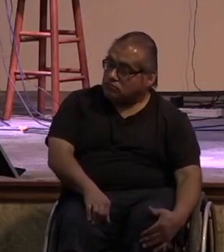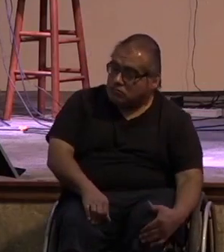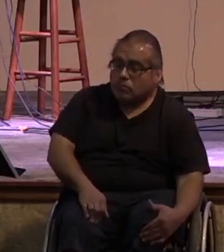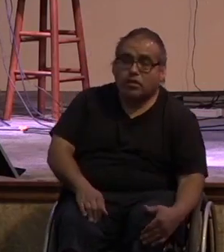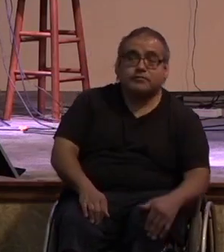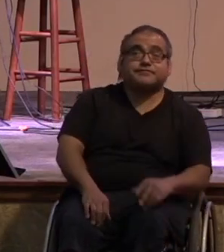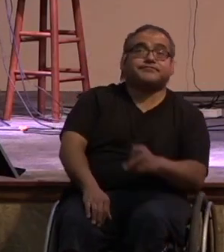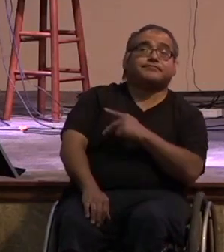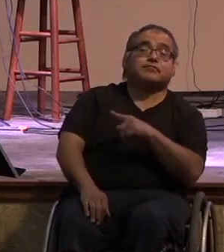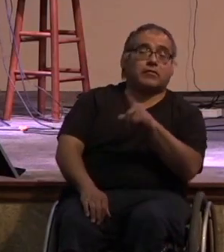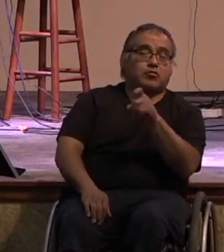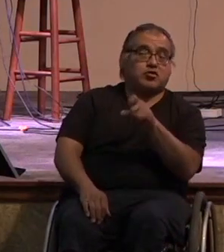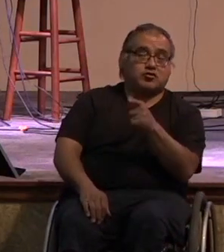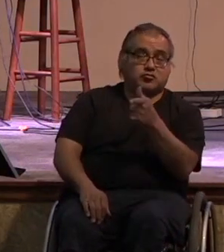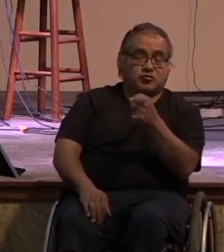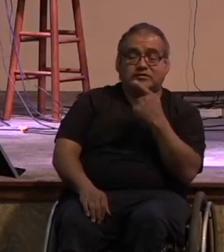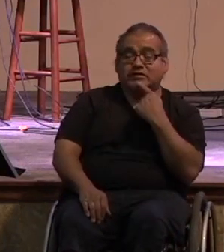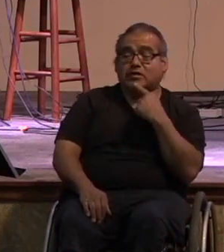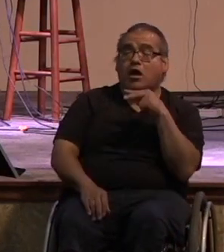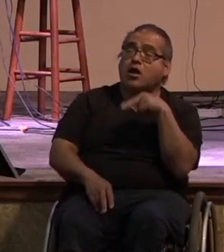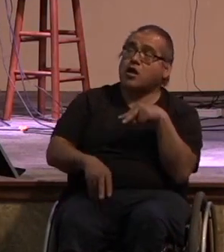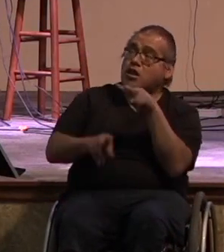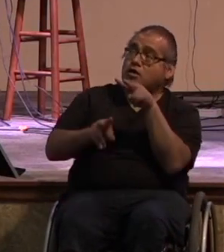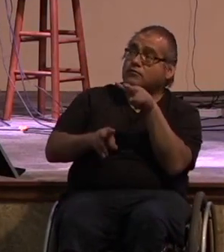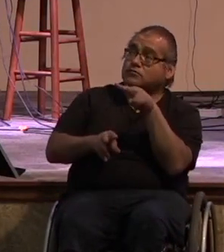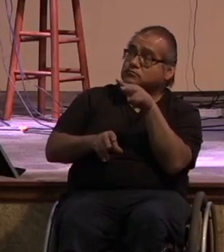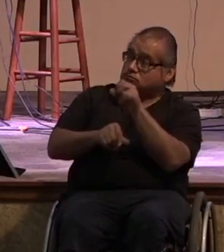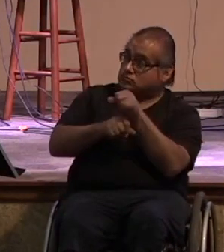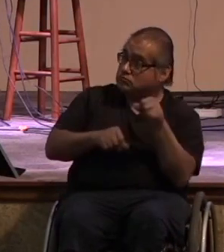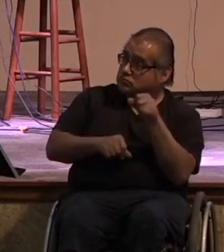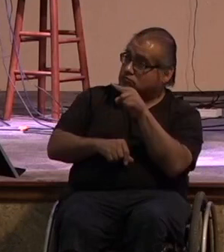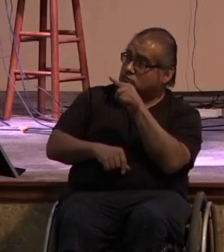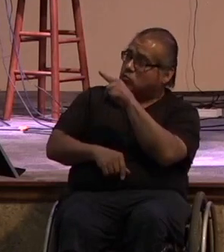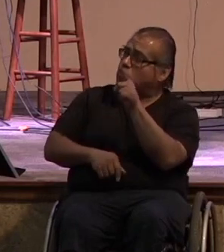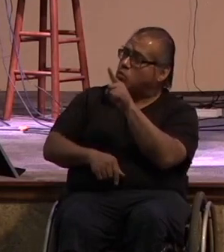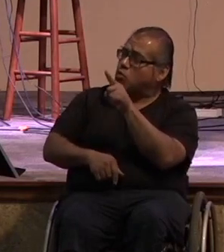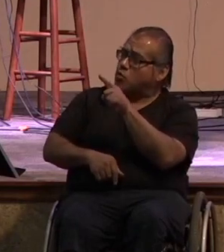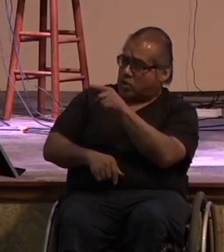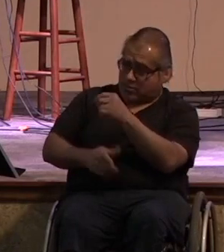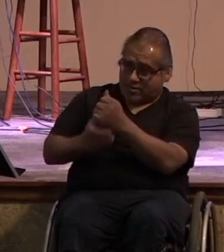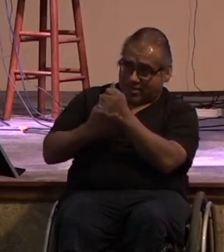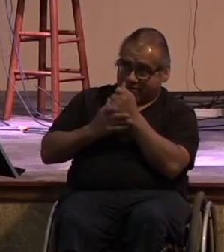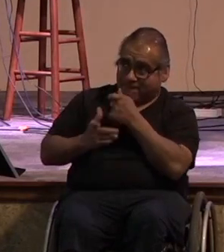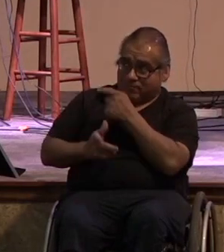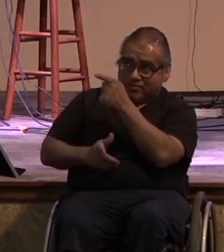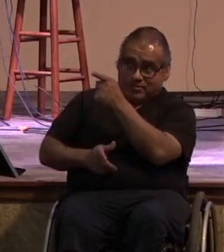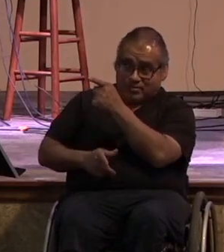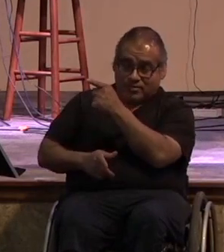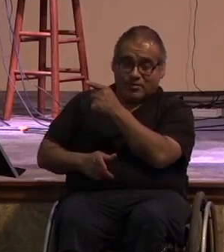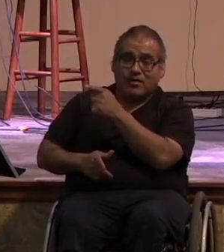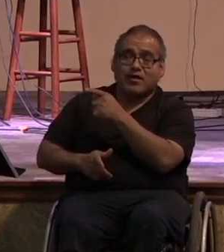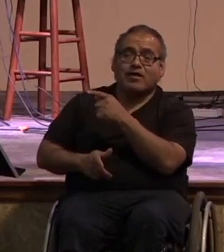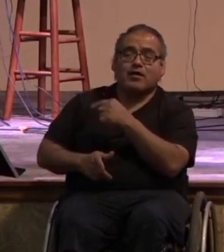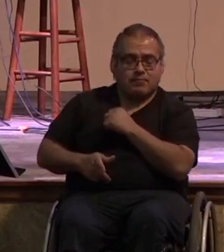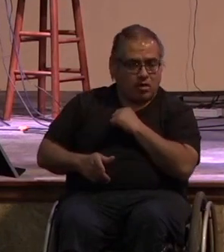psalm 121 says i lift my eyes up to the hills where does my help come from my help